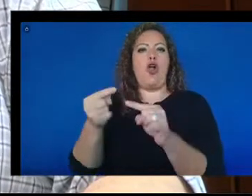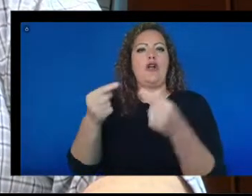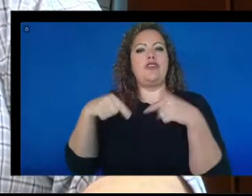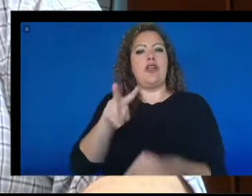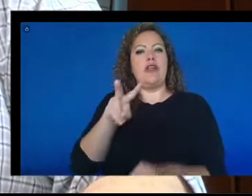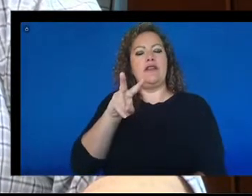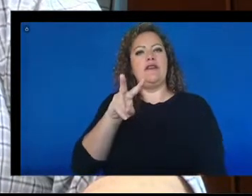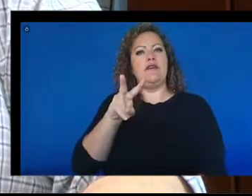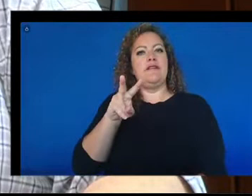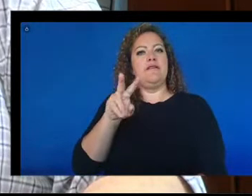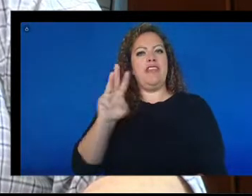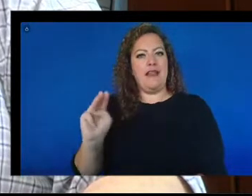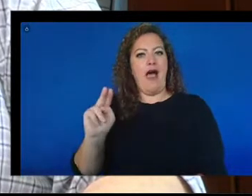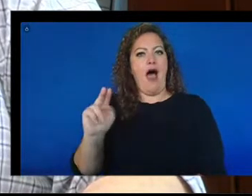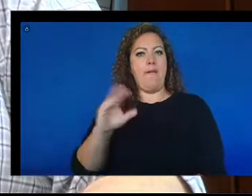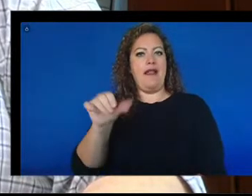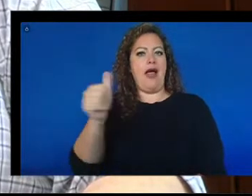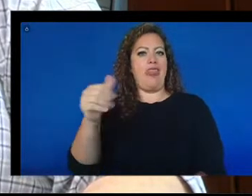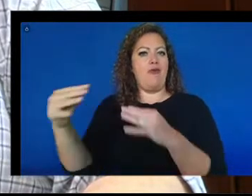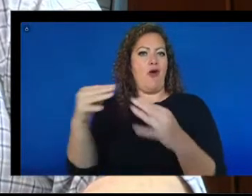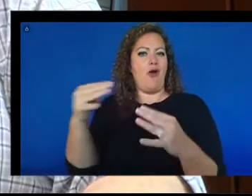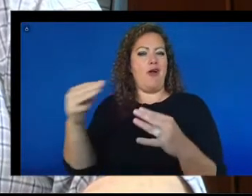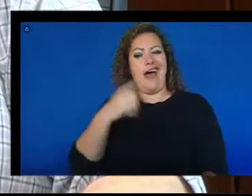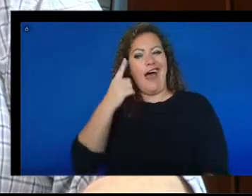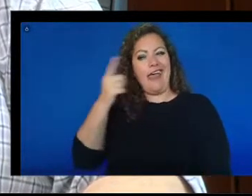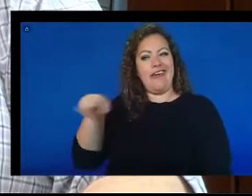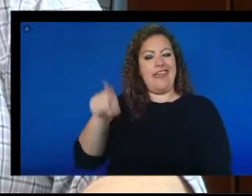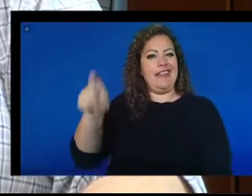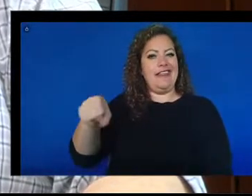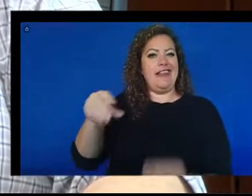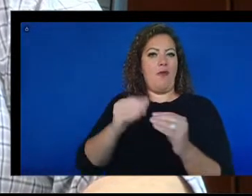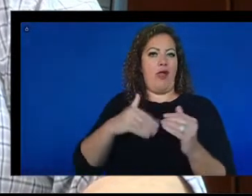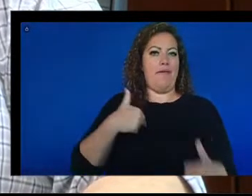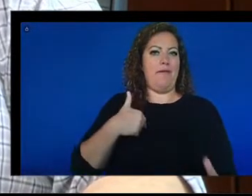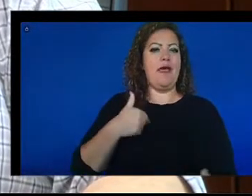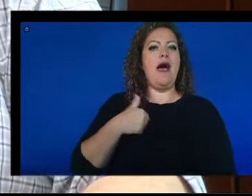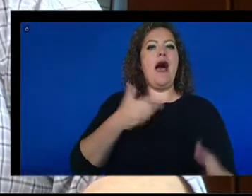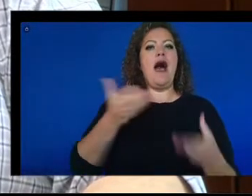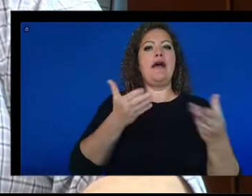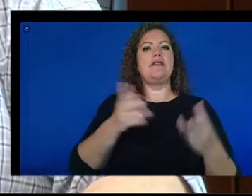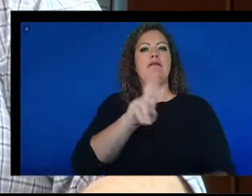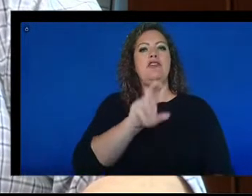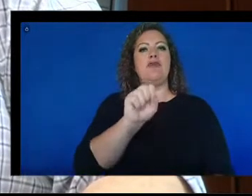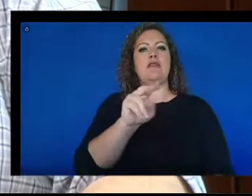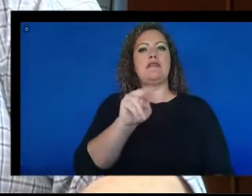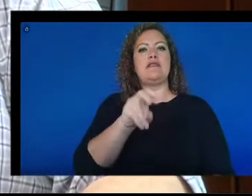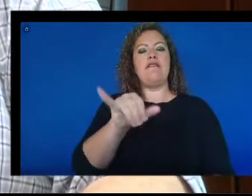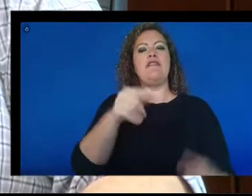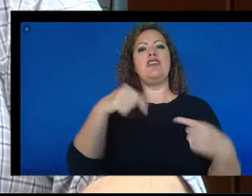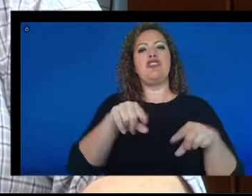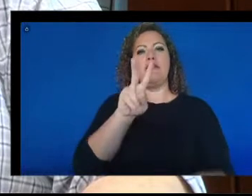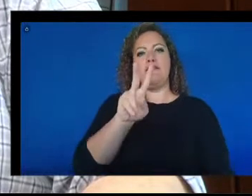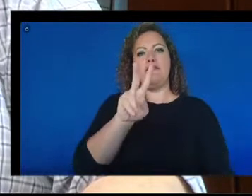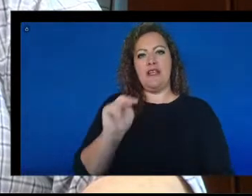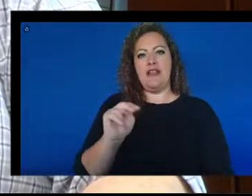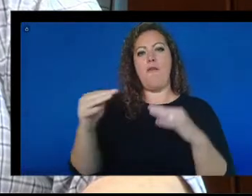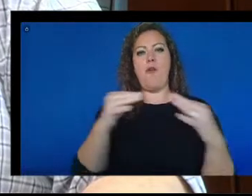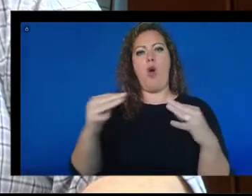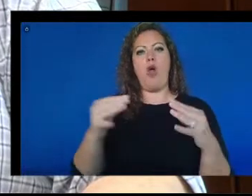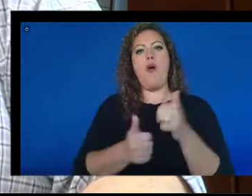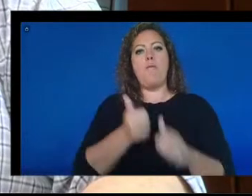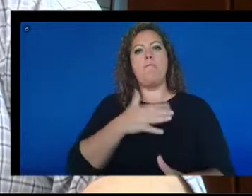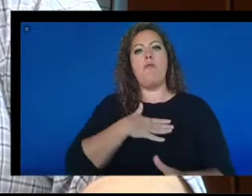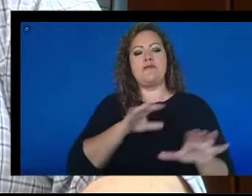I figured they needed it more than I did. I served in the U.S. Navy during the Vietnam War, but most of my active